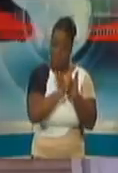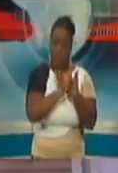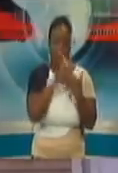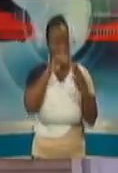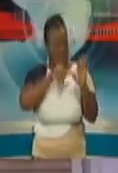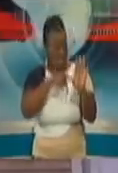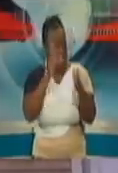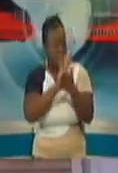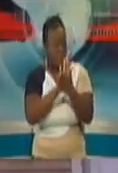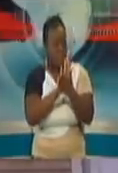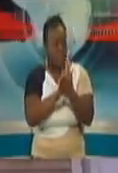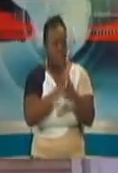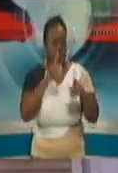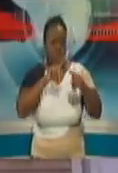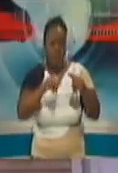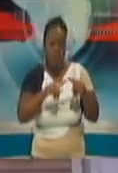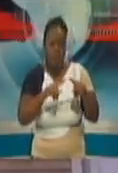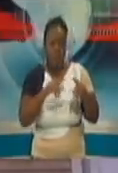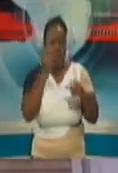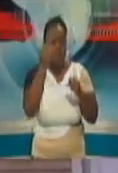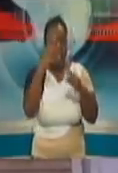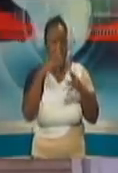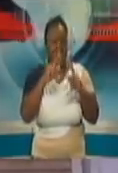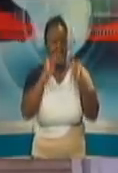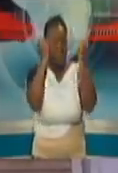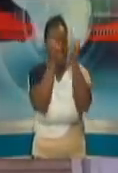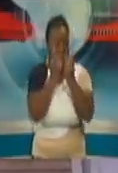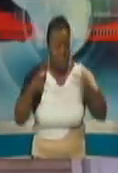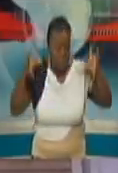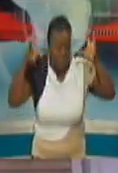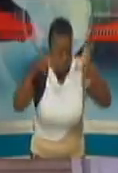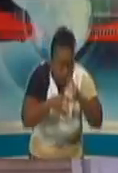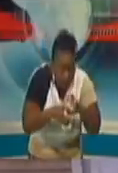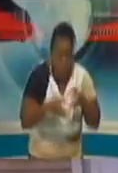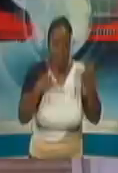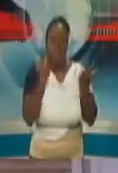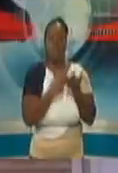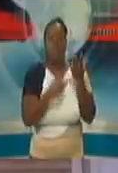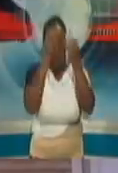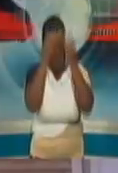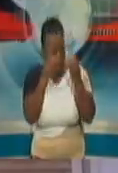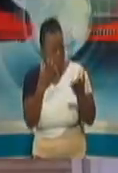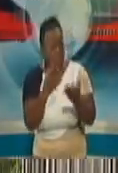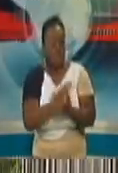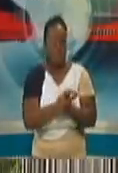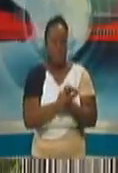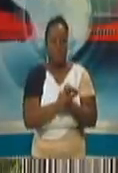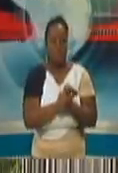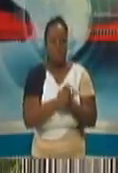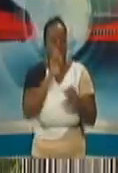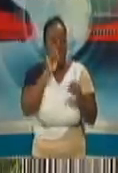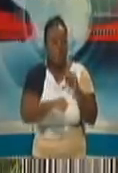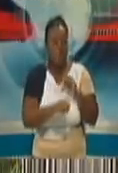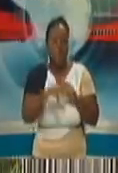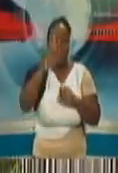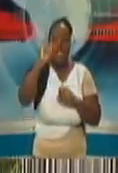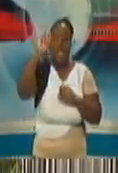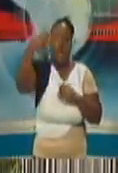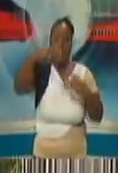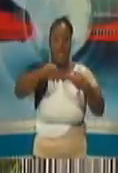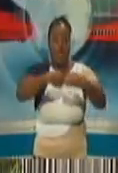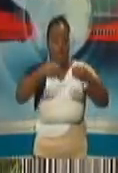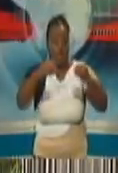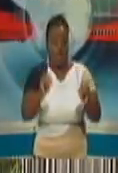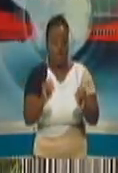or it will be a lot of terms cramped into one. I don't know if you could give any insight on that. That would be helpful. So on the issue of the MPs' offices,